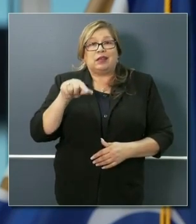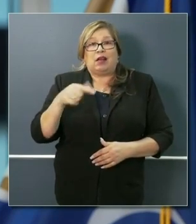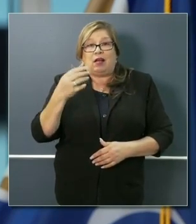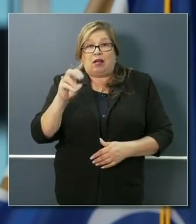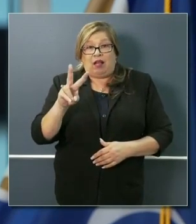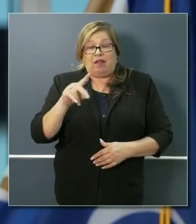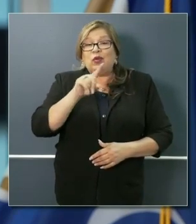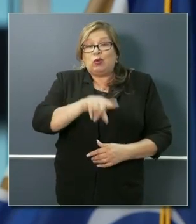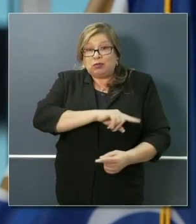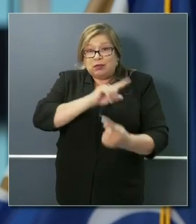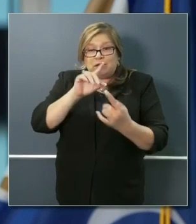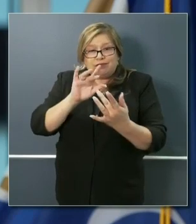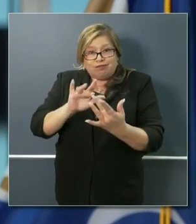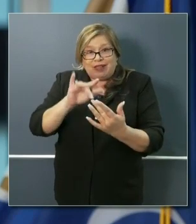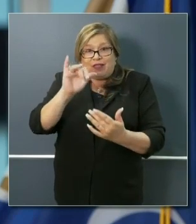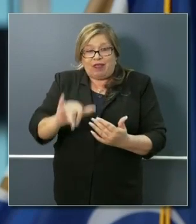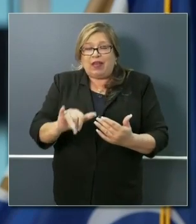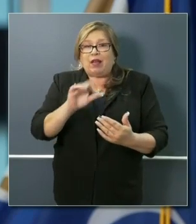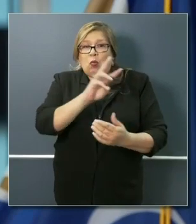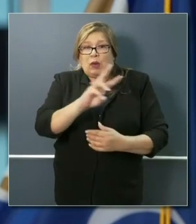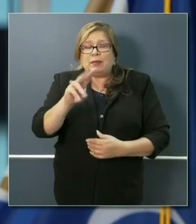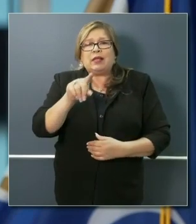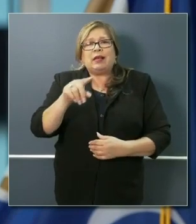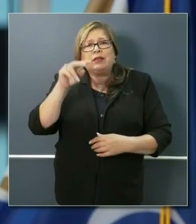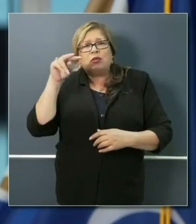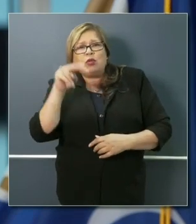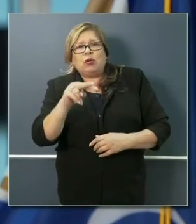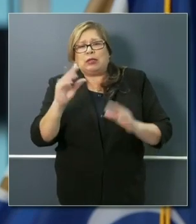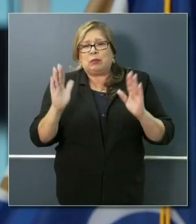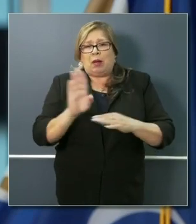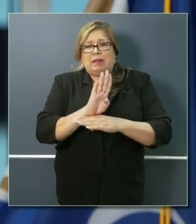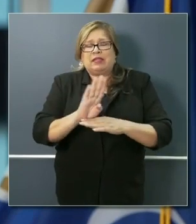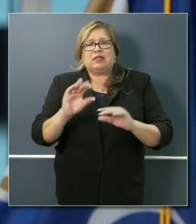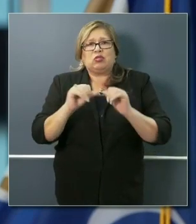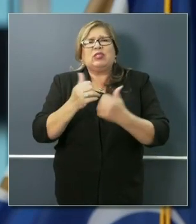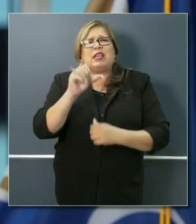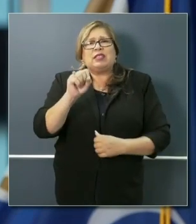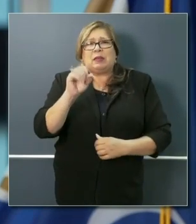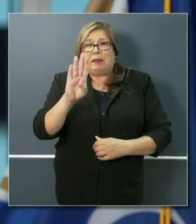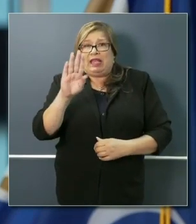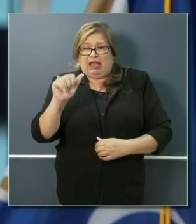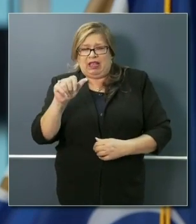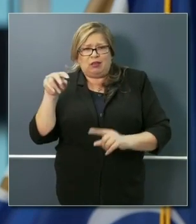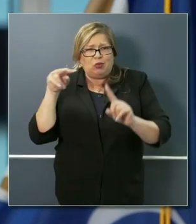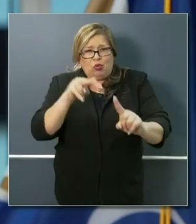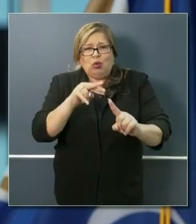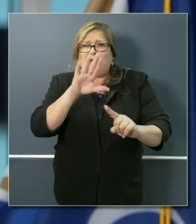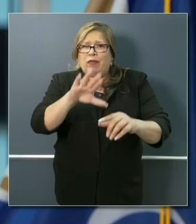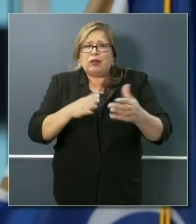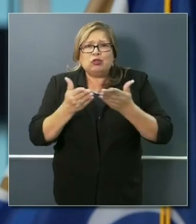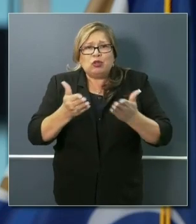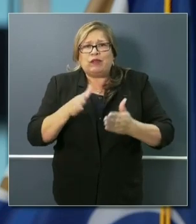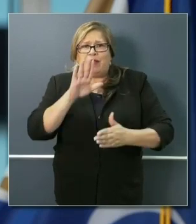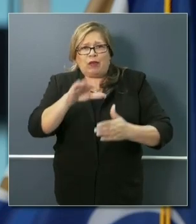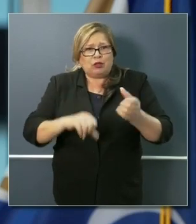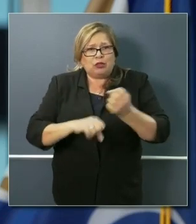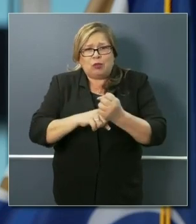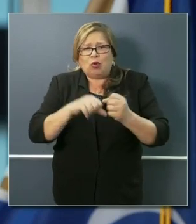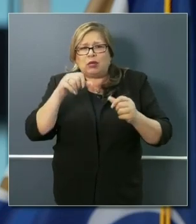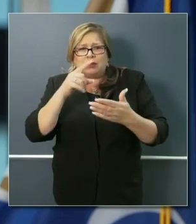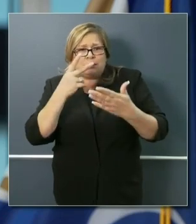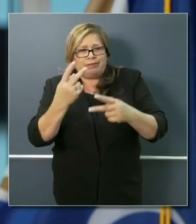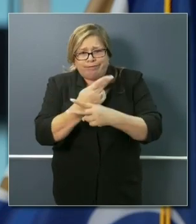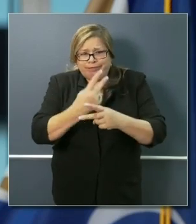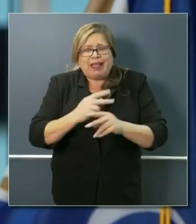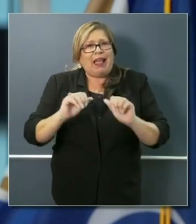will link you to the SBA, link you to the services and supports so that you can take advantage of that program. The